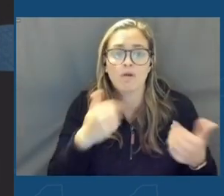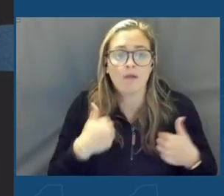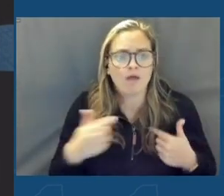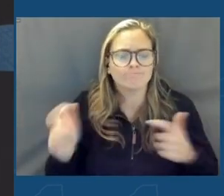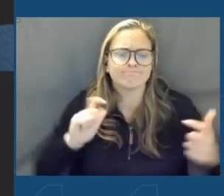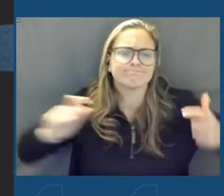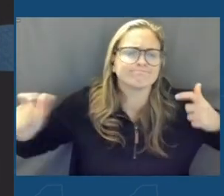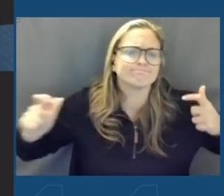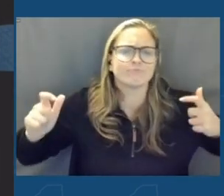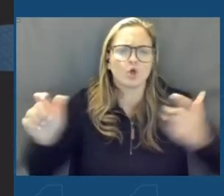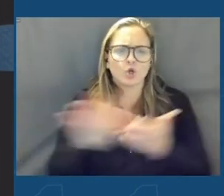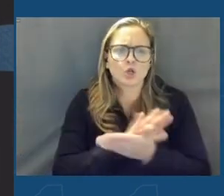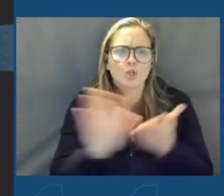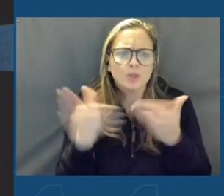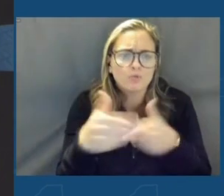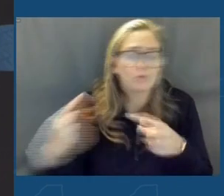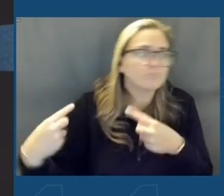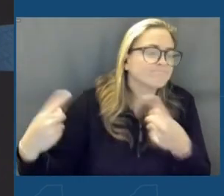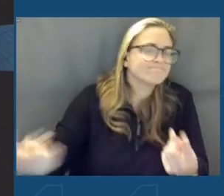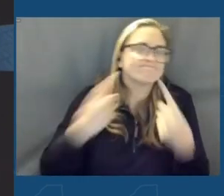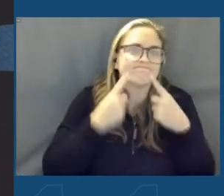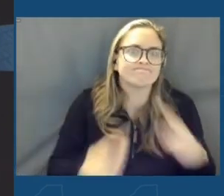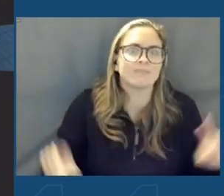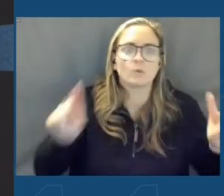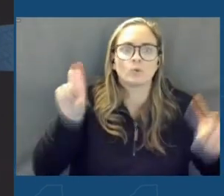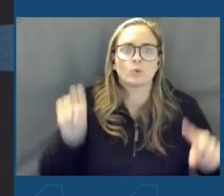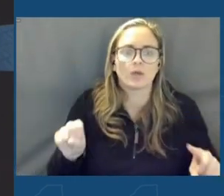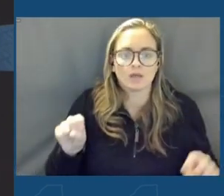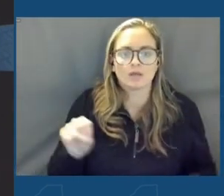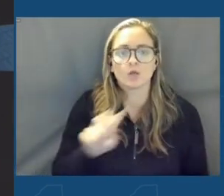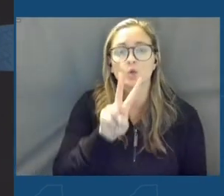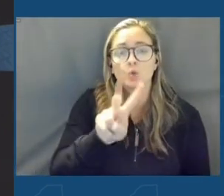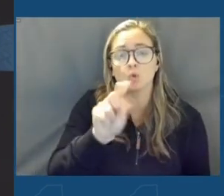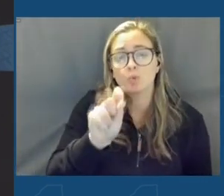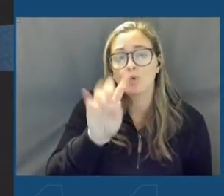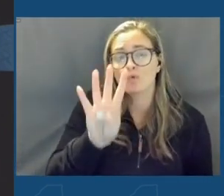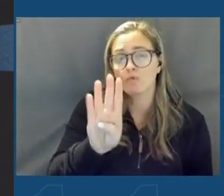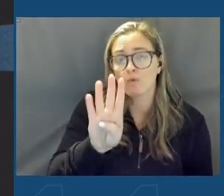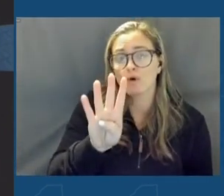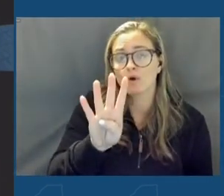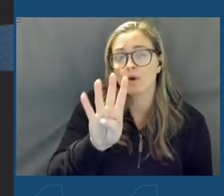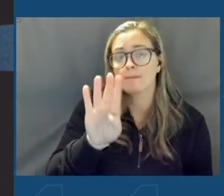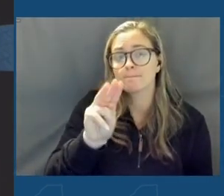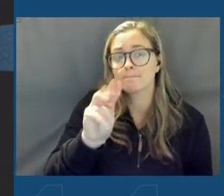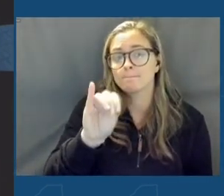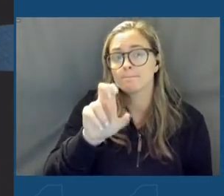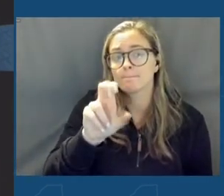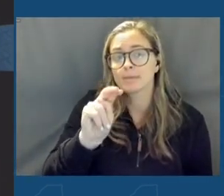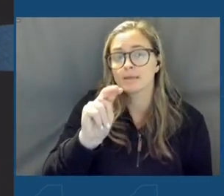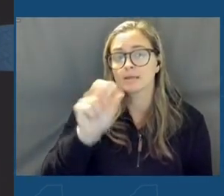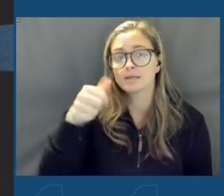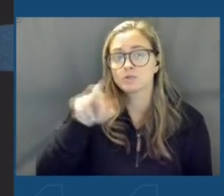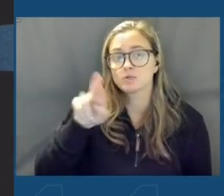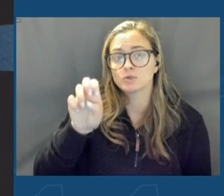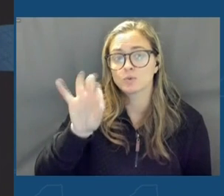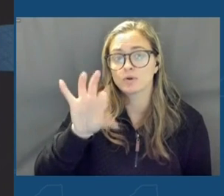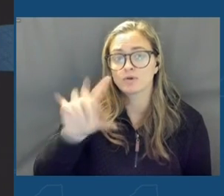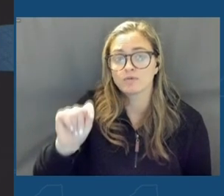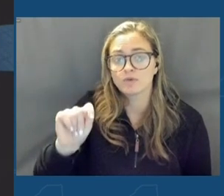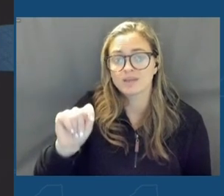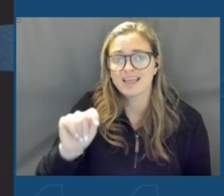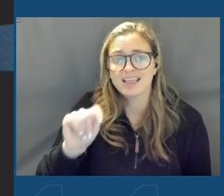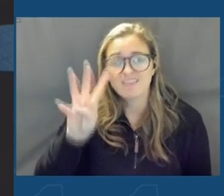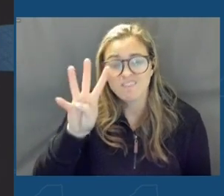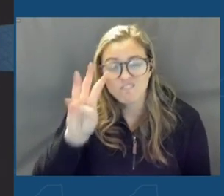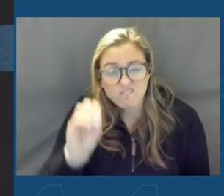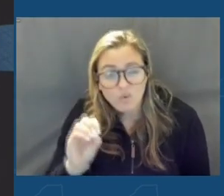largest clean room ever announced in the U.S., 2.4 million square feet, the size of 40